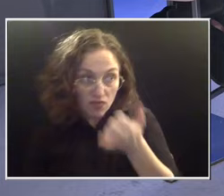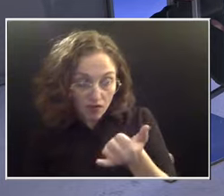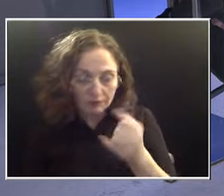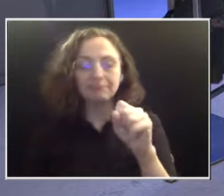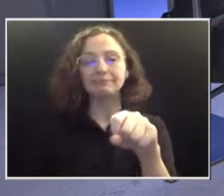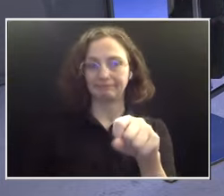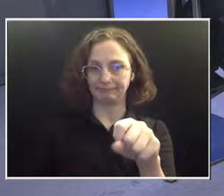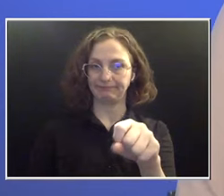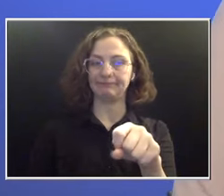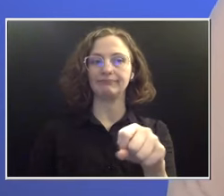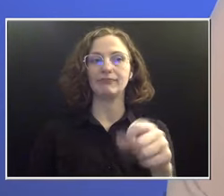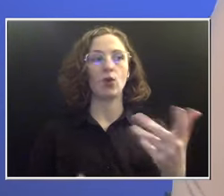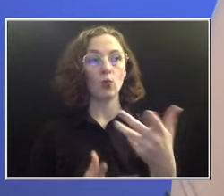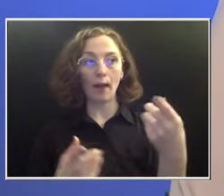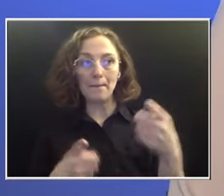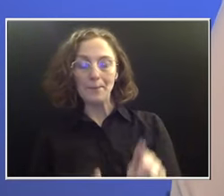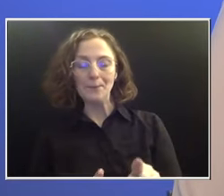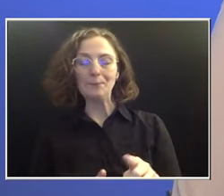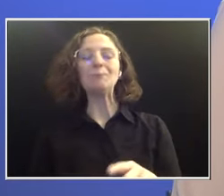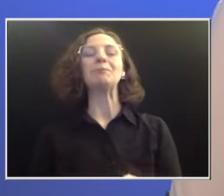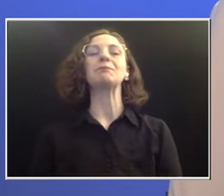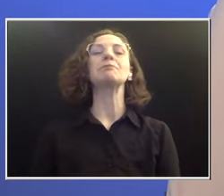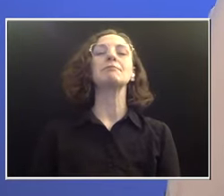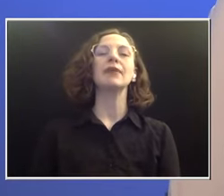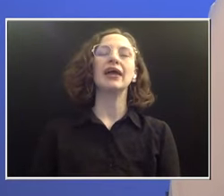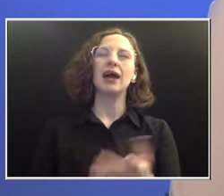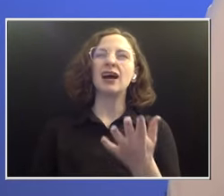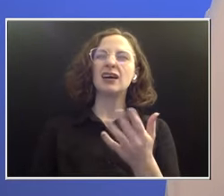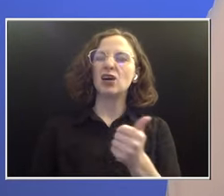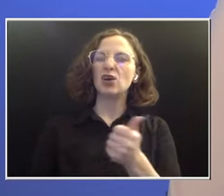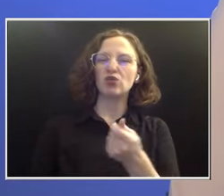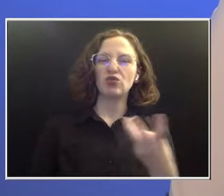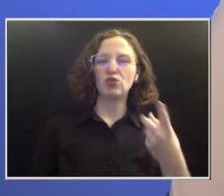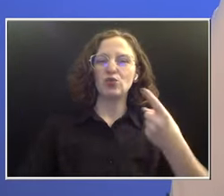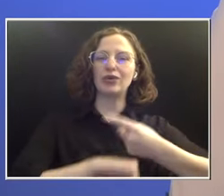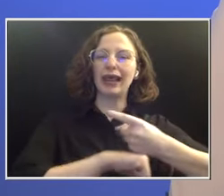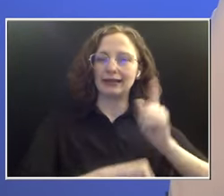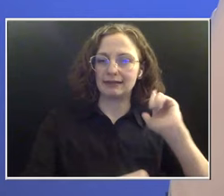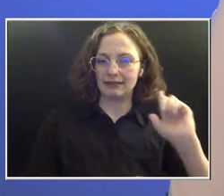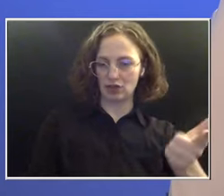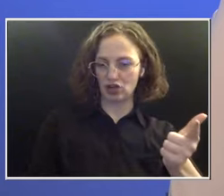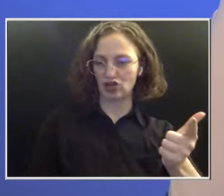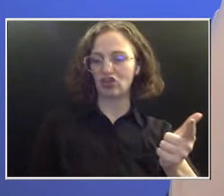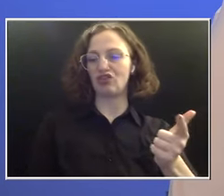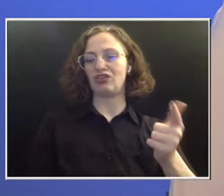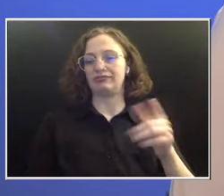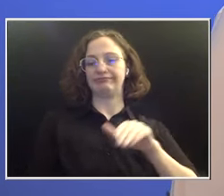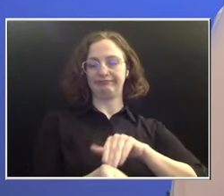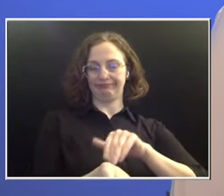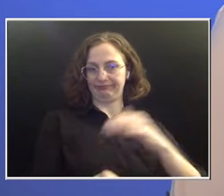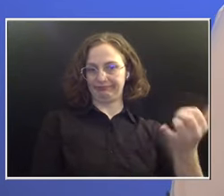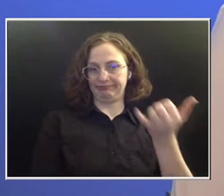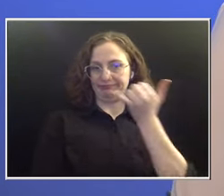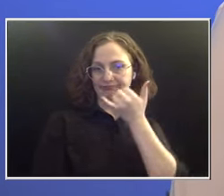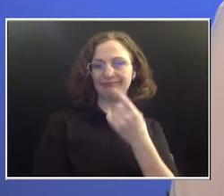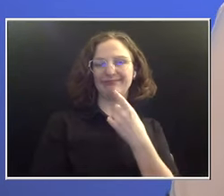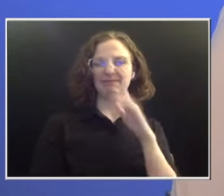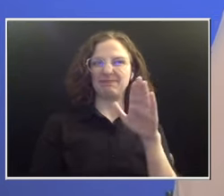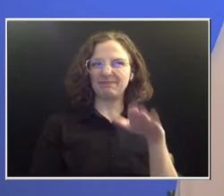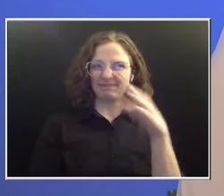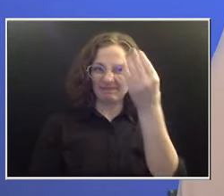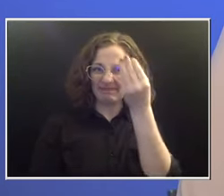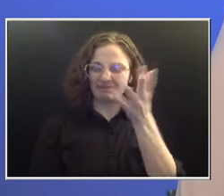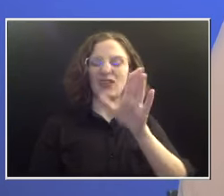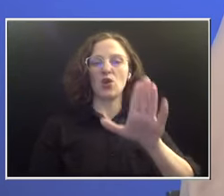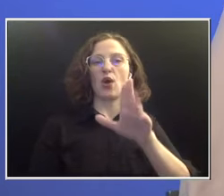it. Not long after, I think it was a few days, she called me and she was like, hey, your pap smear came back abnormal, which I